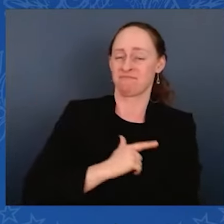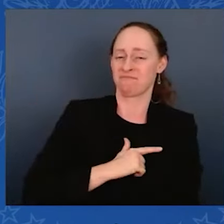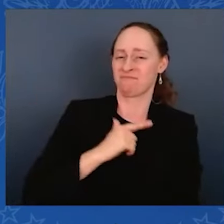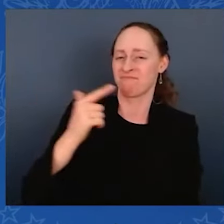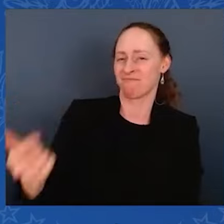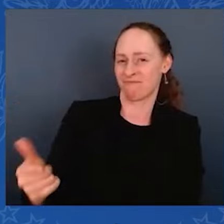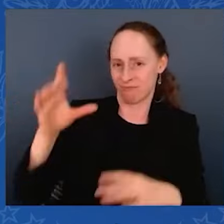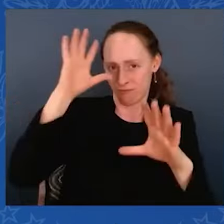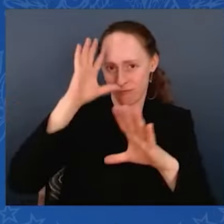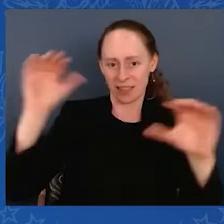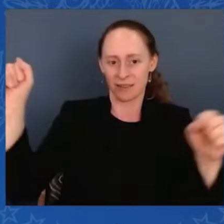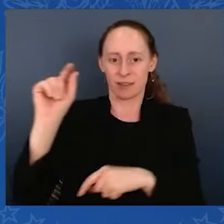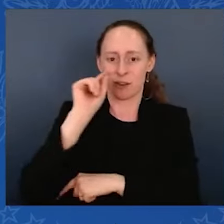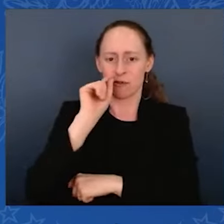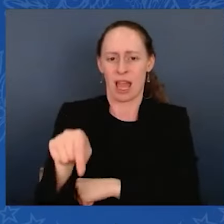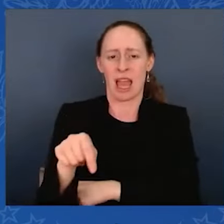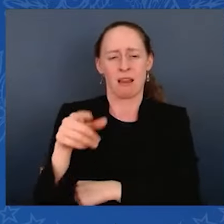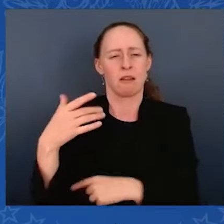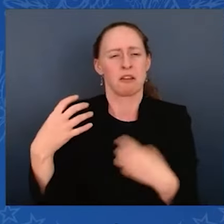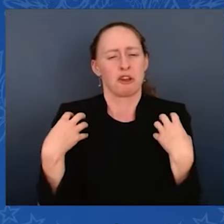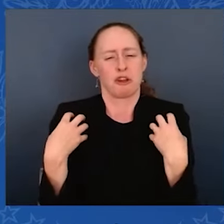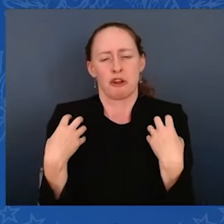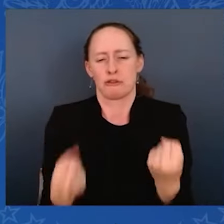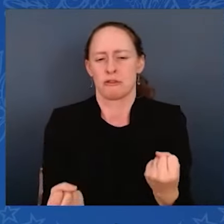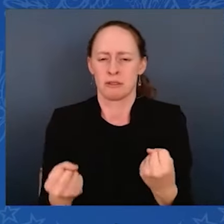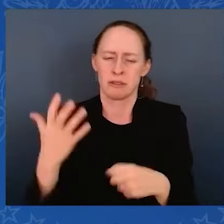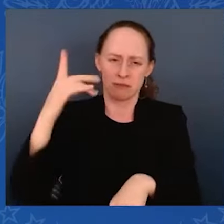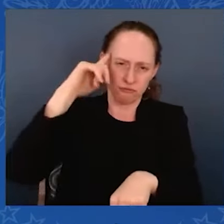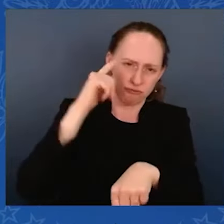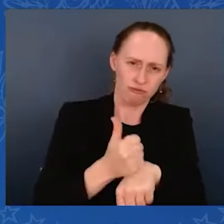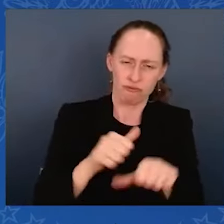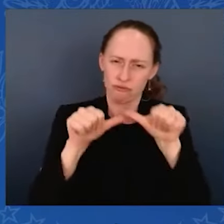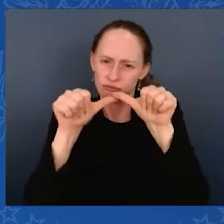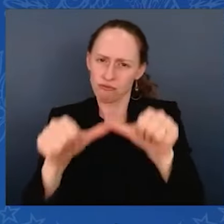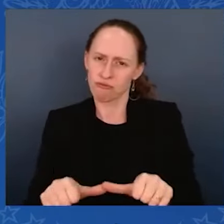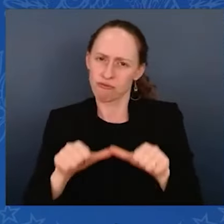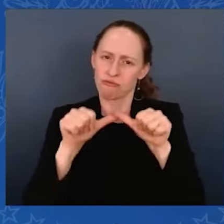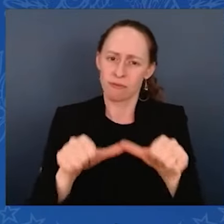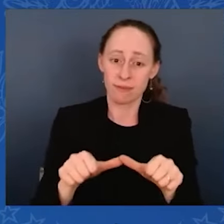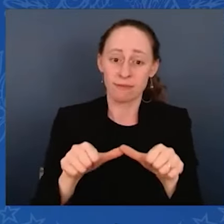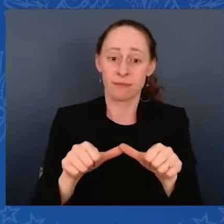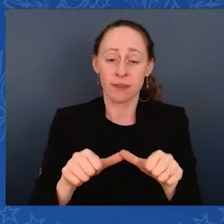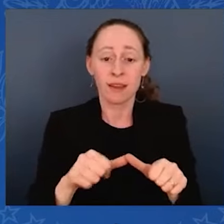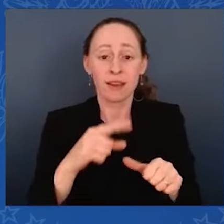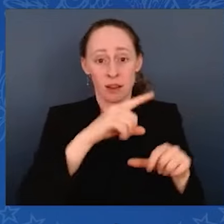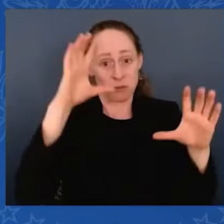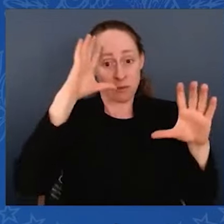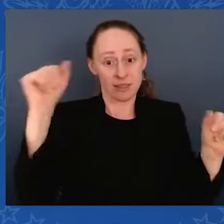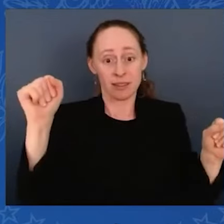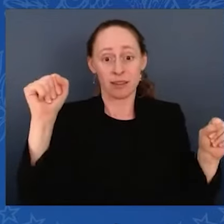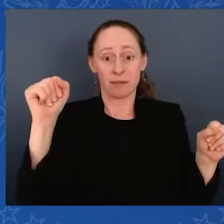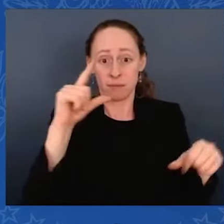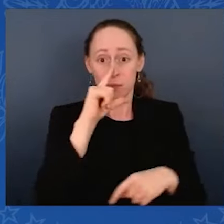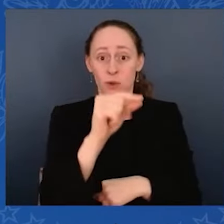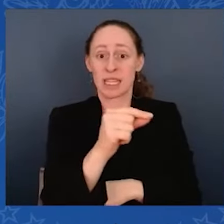DETERMINATION. LADIES AND GENTLEMEN, PRESIDENT PUTIN. PRESIDENT PUTIN? HE'S GOING BE PRESIDENT PUTIN. PRESIDENT